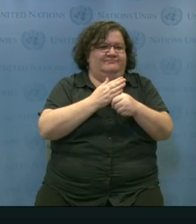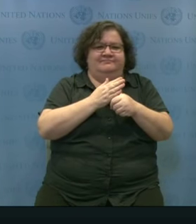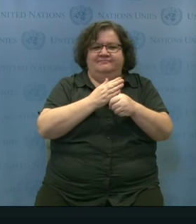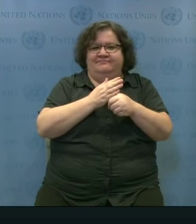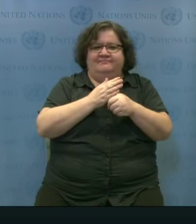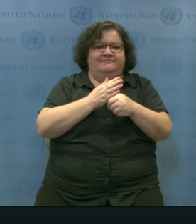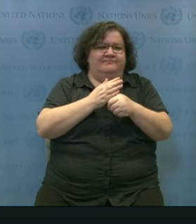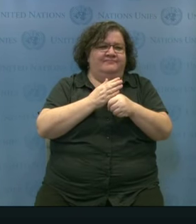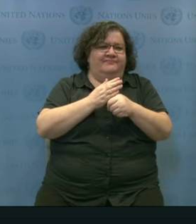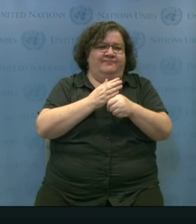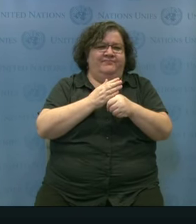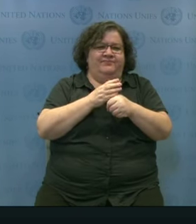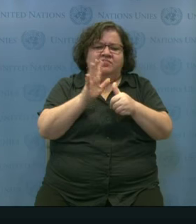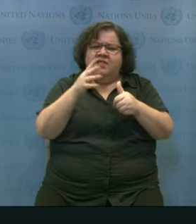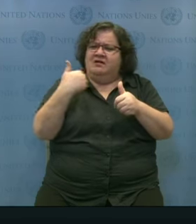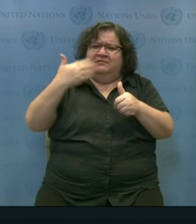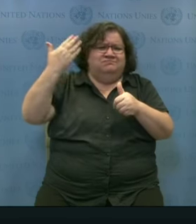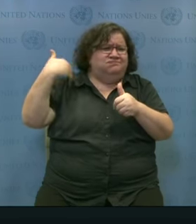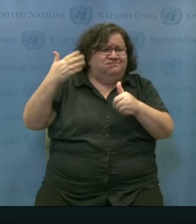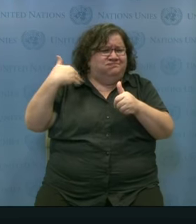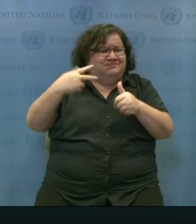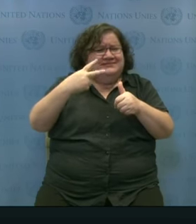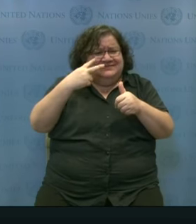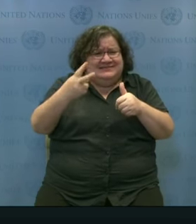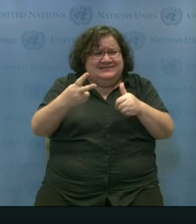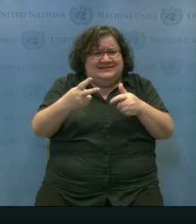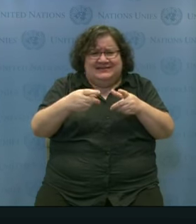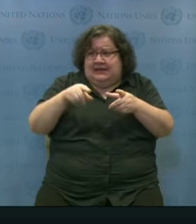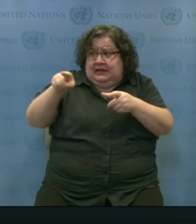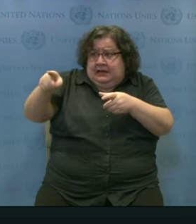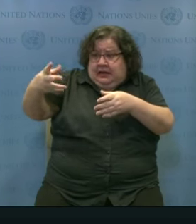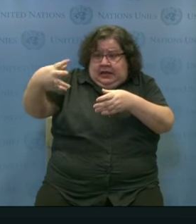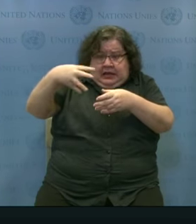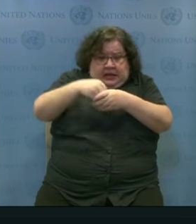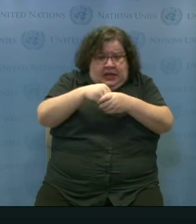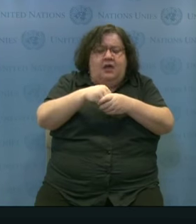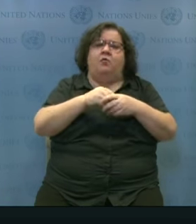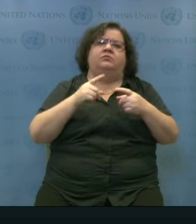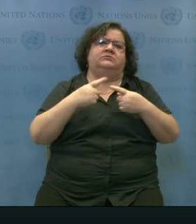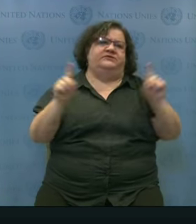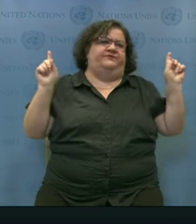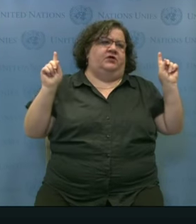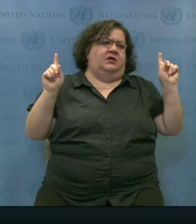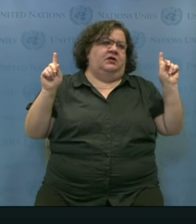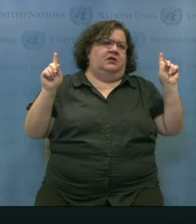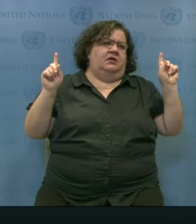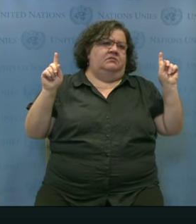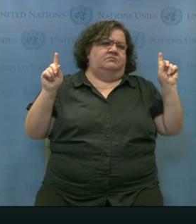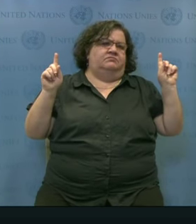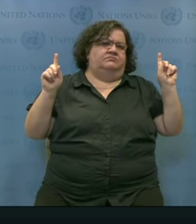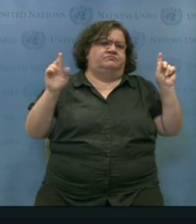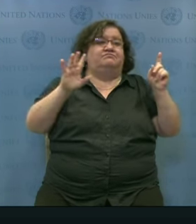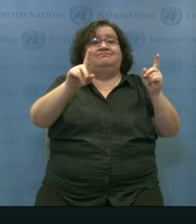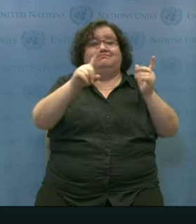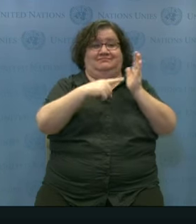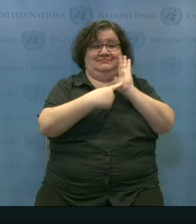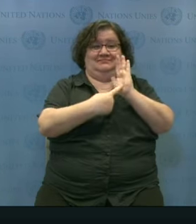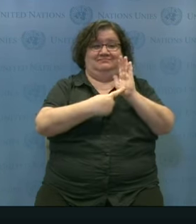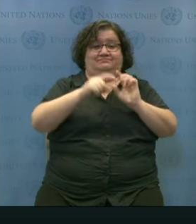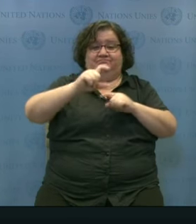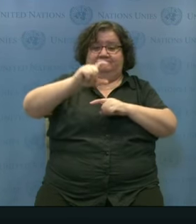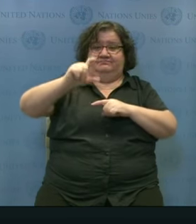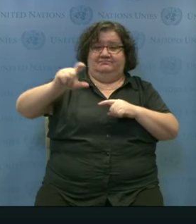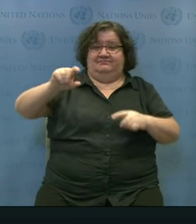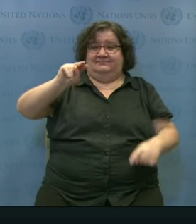Let me give you an example. In Nepal, for example, UNICEF had a partnership with the Umbrella Organization of